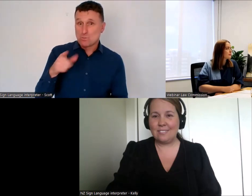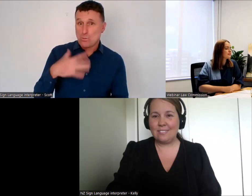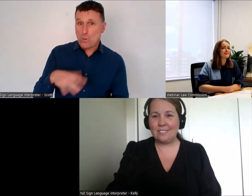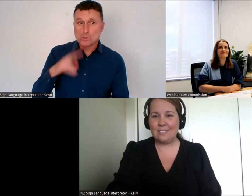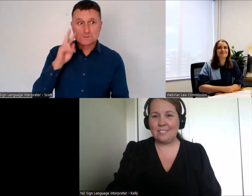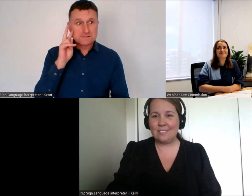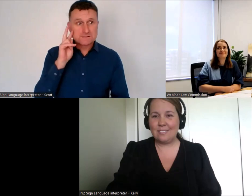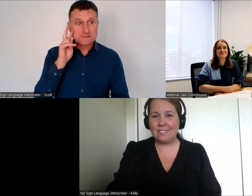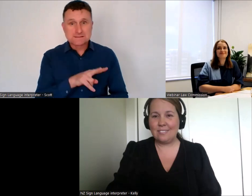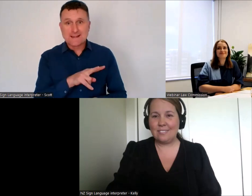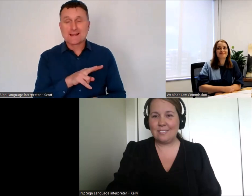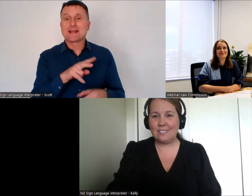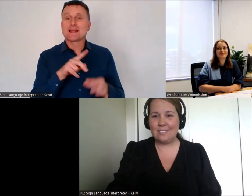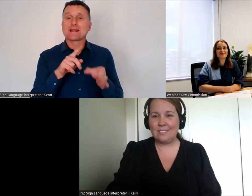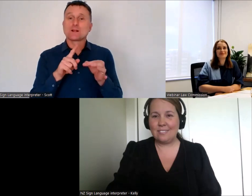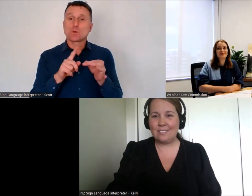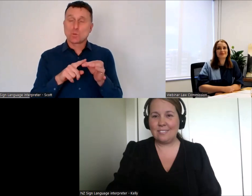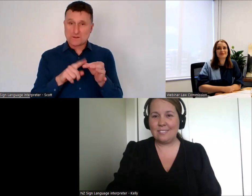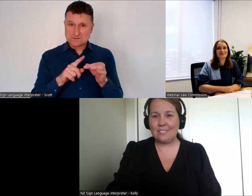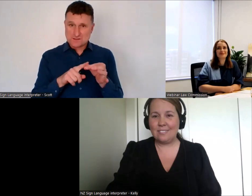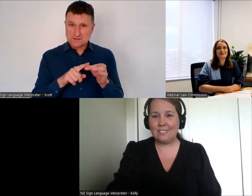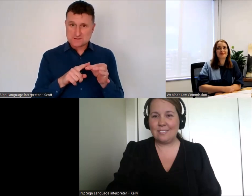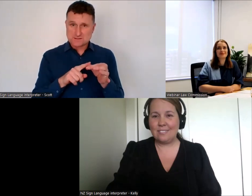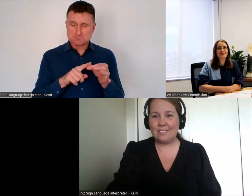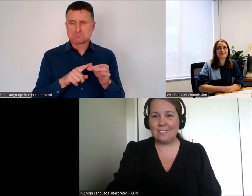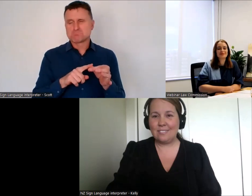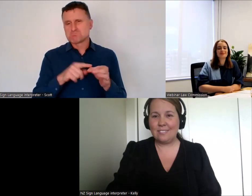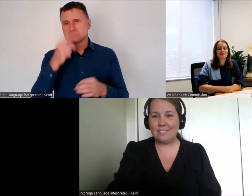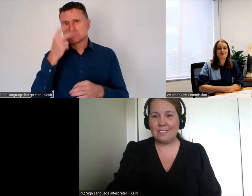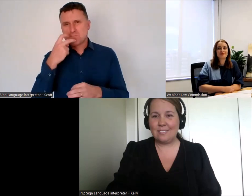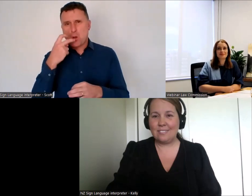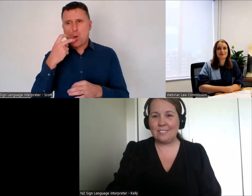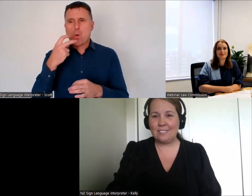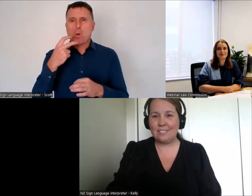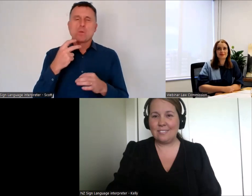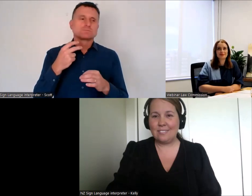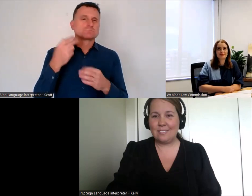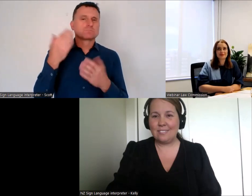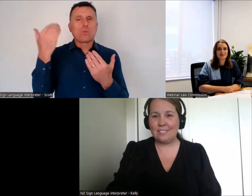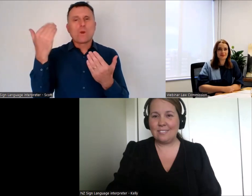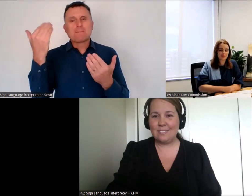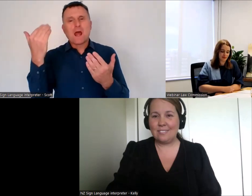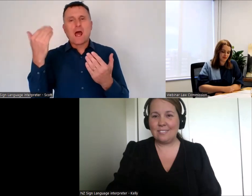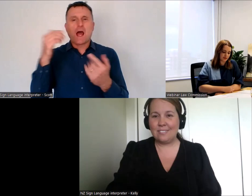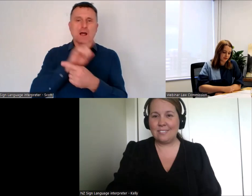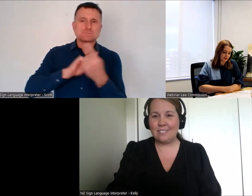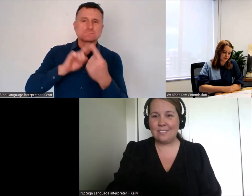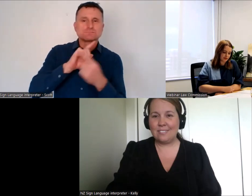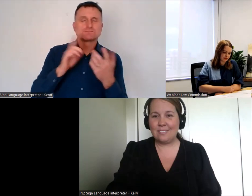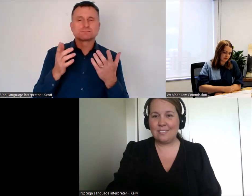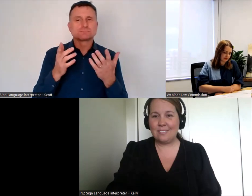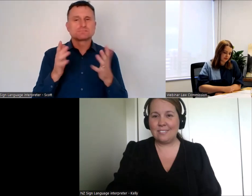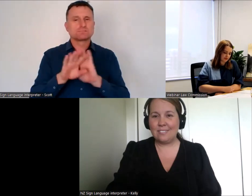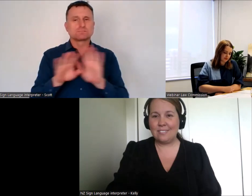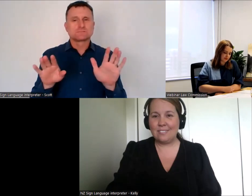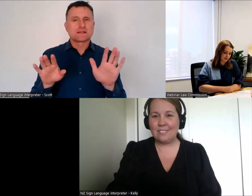seeing those questions, you can skip forward through most of the last webinar until you get to the